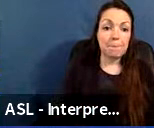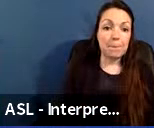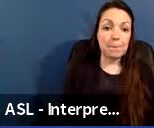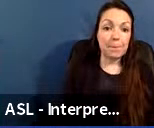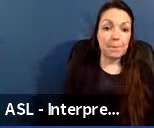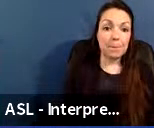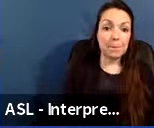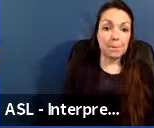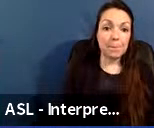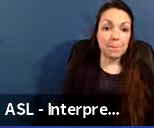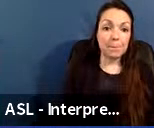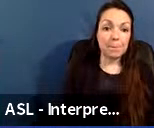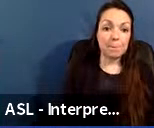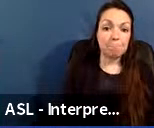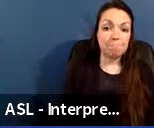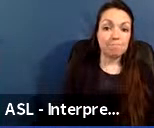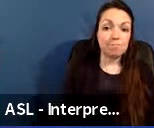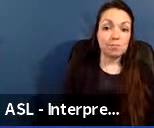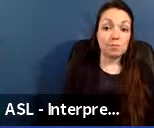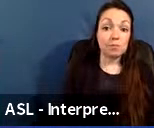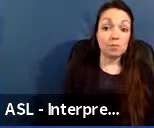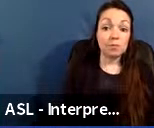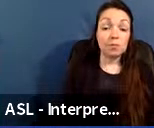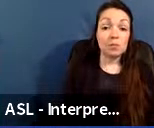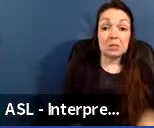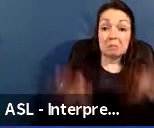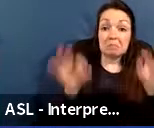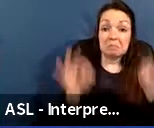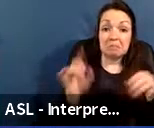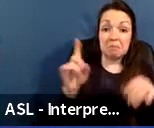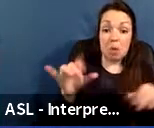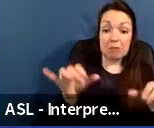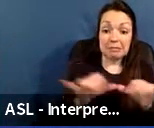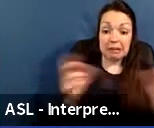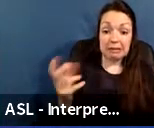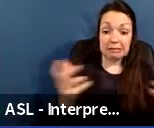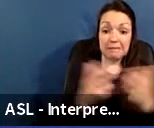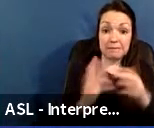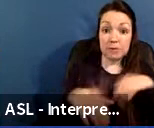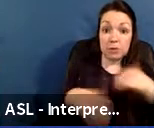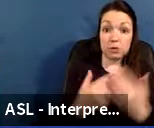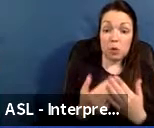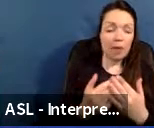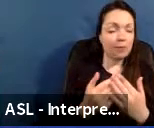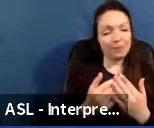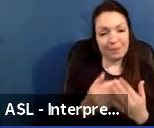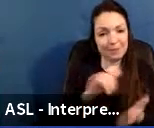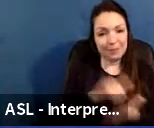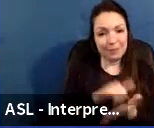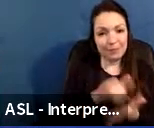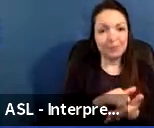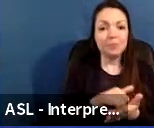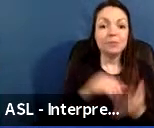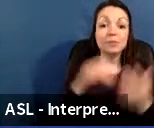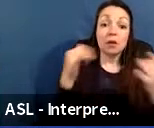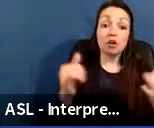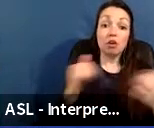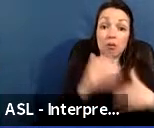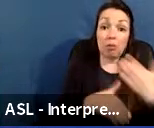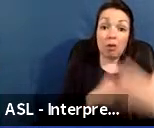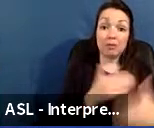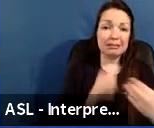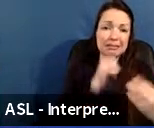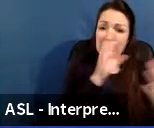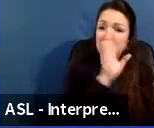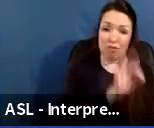There is no one size fits all approach to capital planning, and we understand that the current process isn't perfect. However, CPS